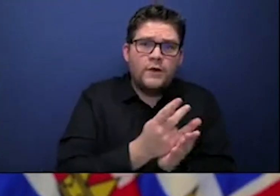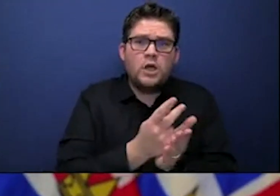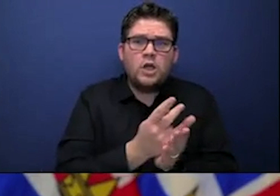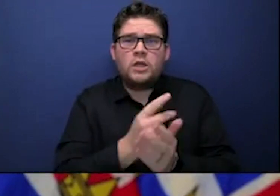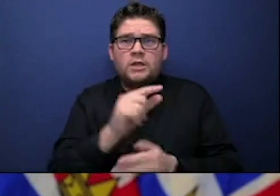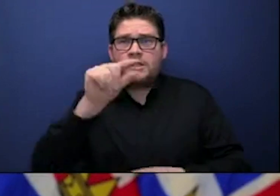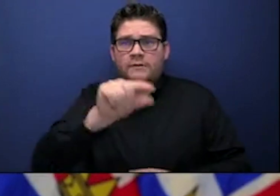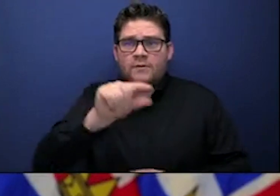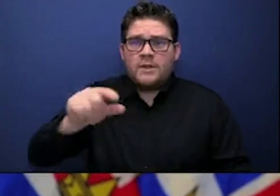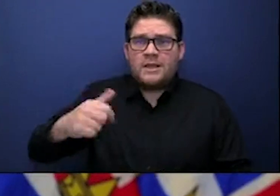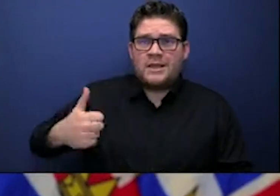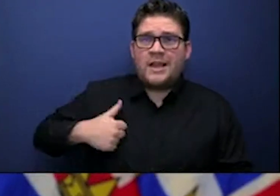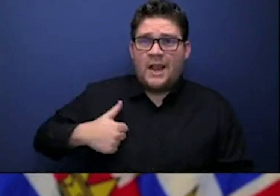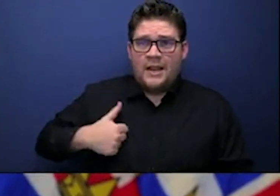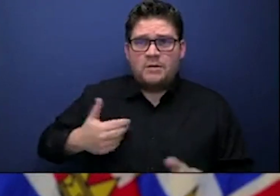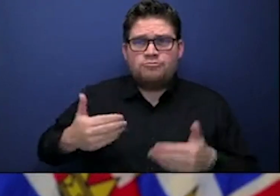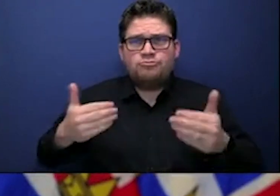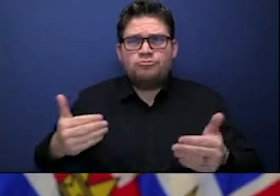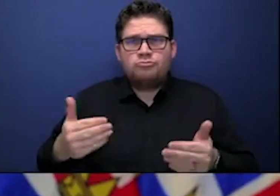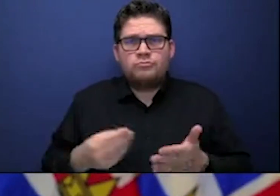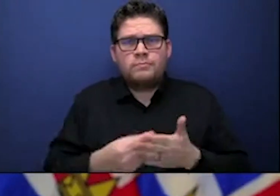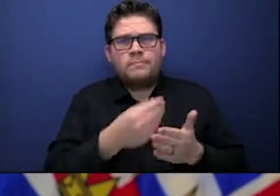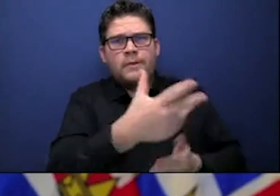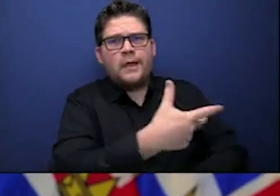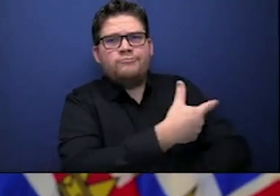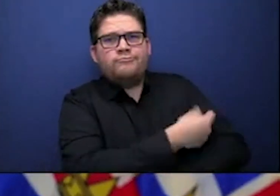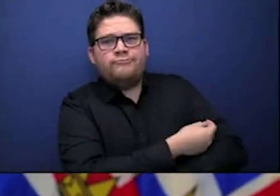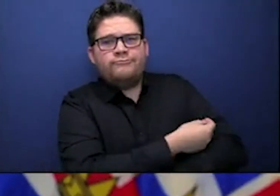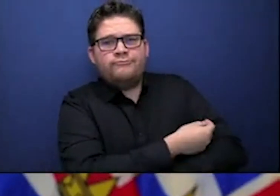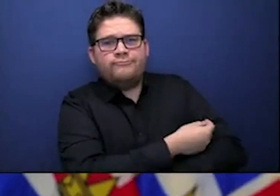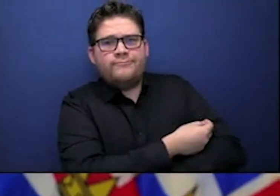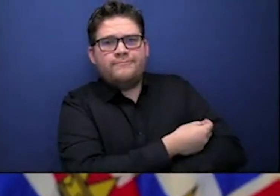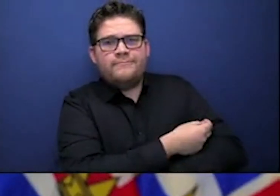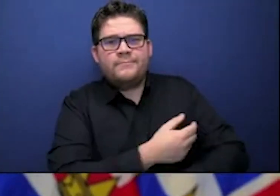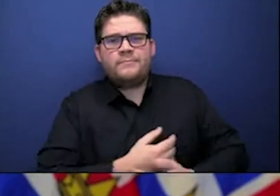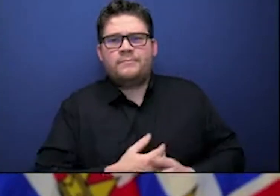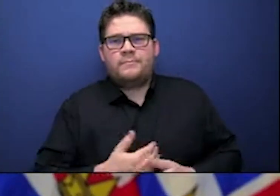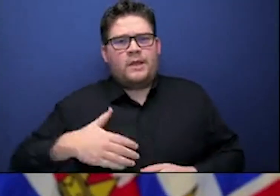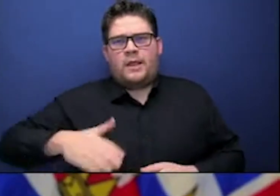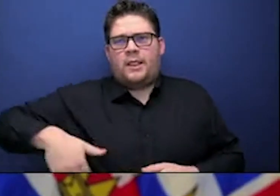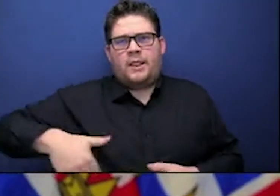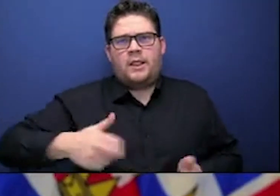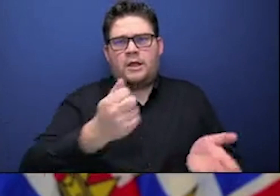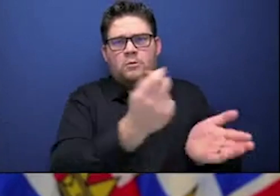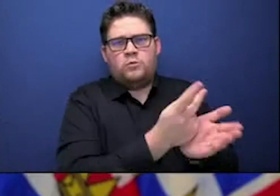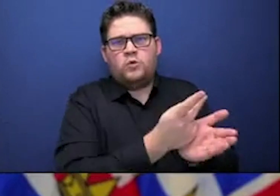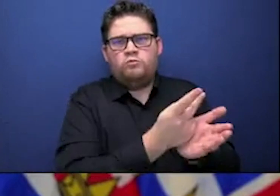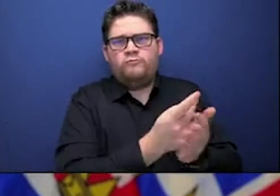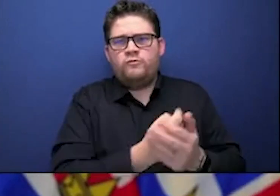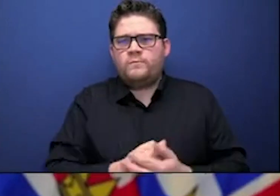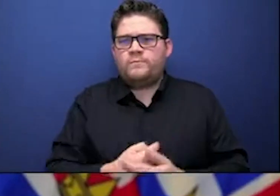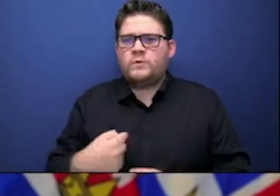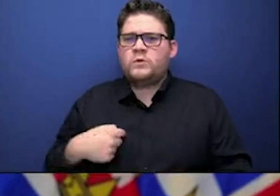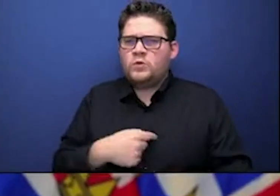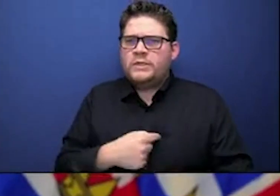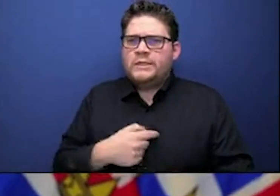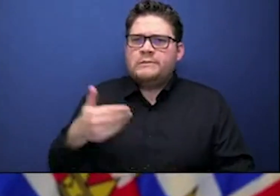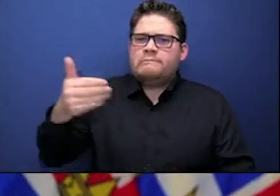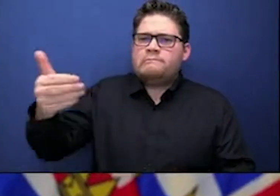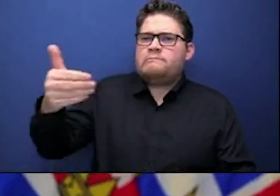revise and review. we expect that it will be approved for use at some point in the coming weeks.